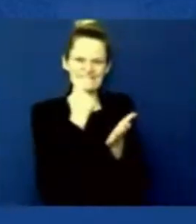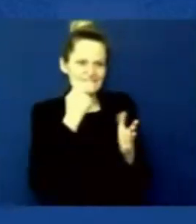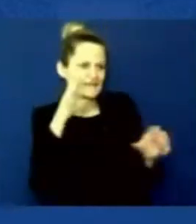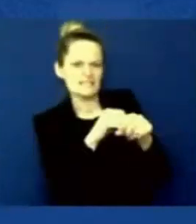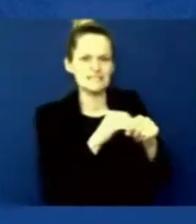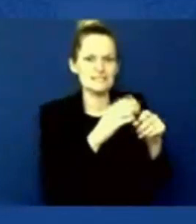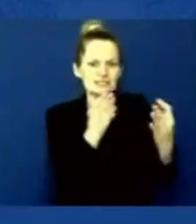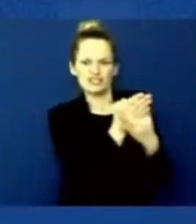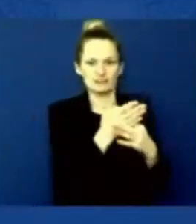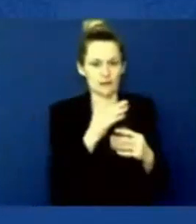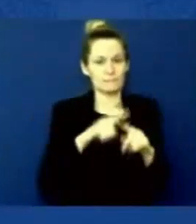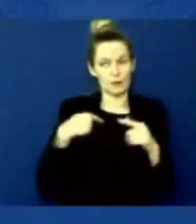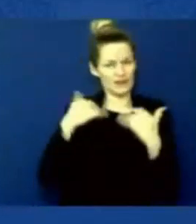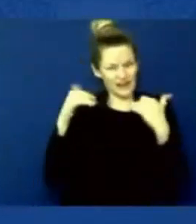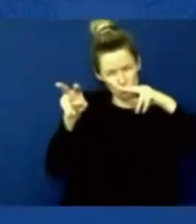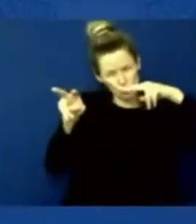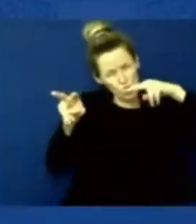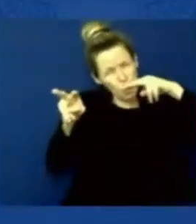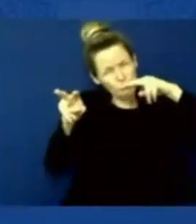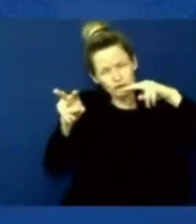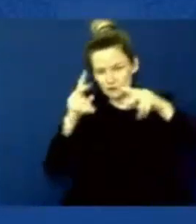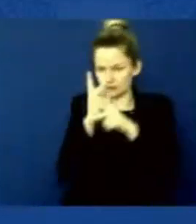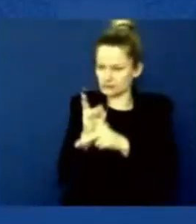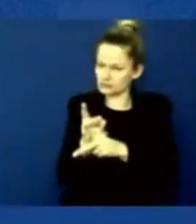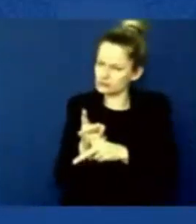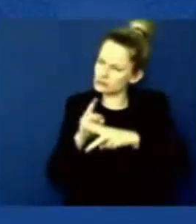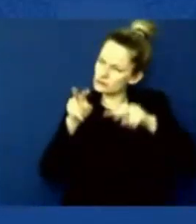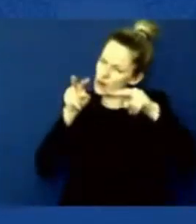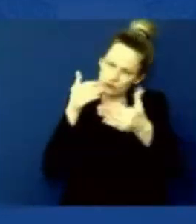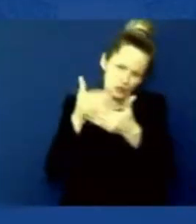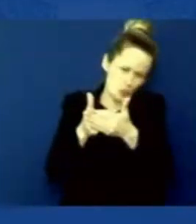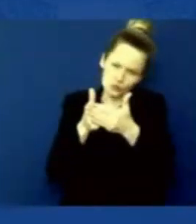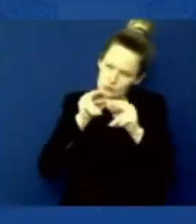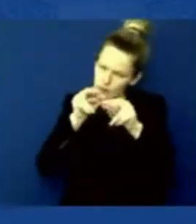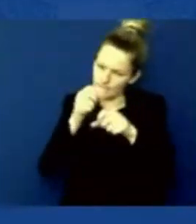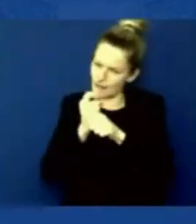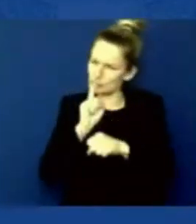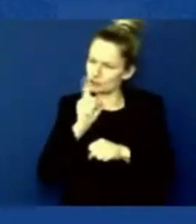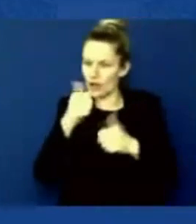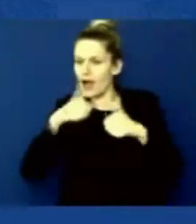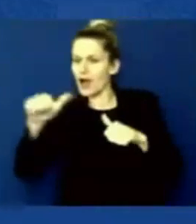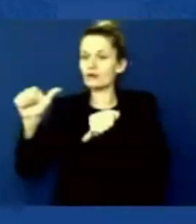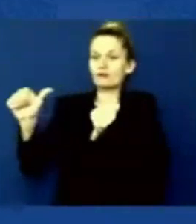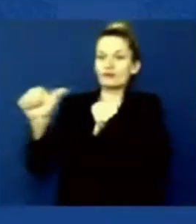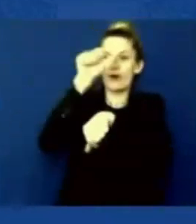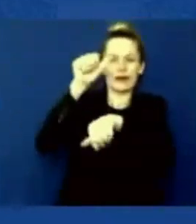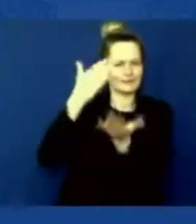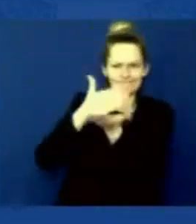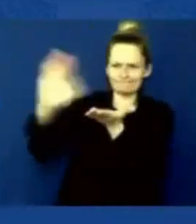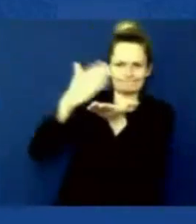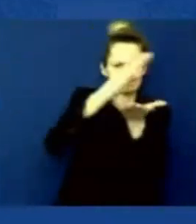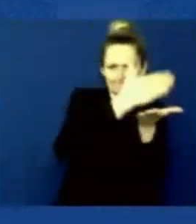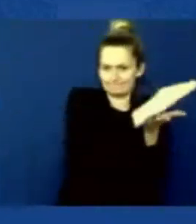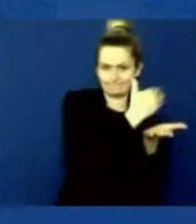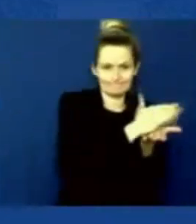monitor and disrupt threats from any source, including the likely source being ISIS, ISIS